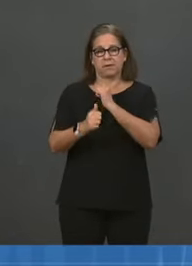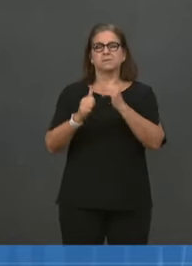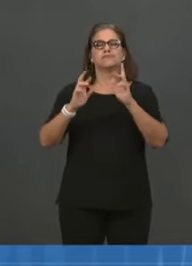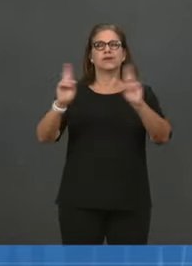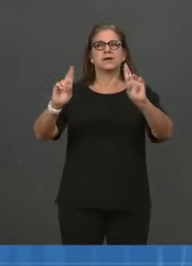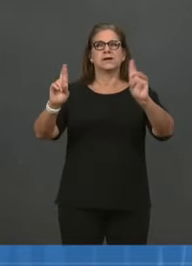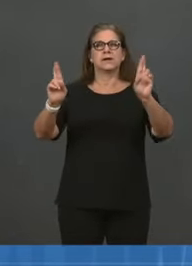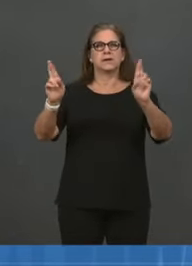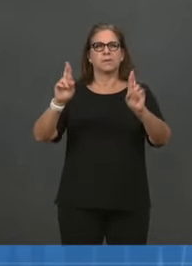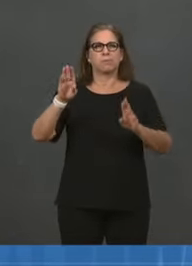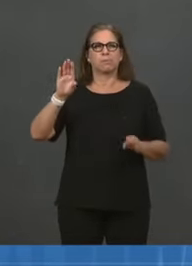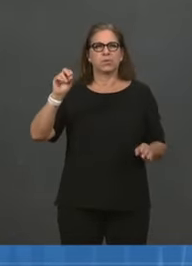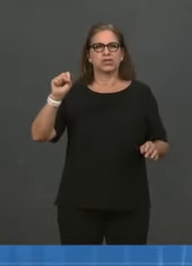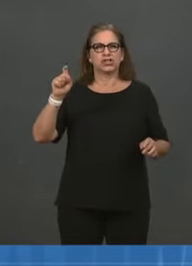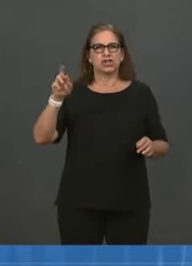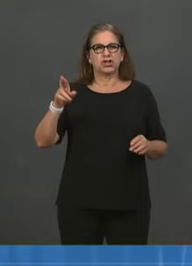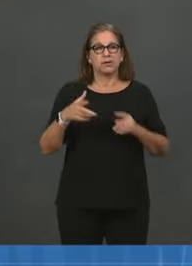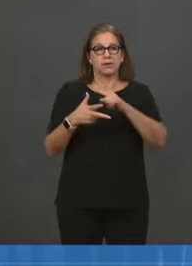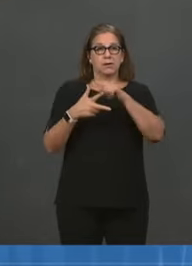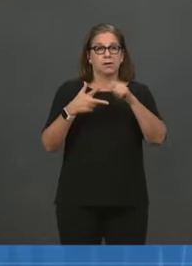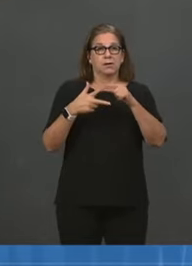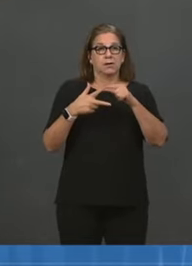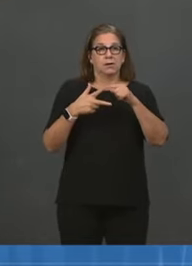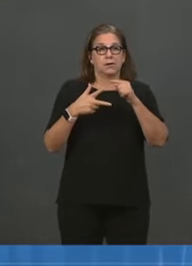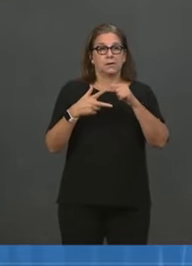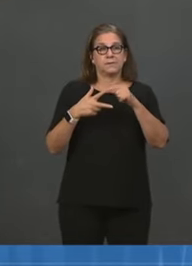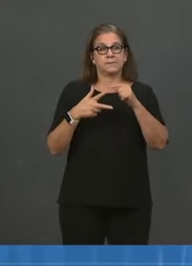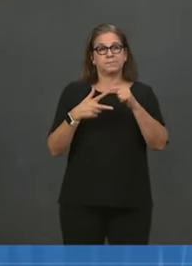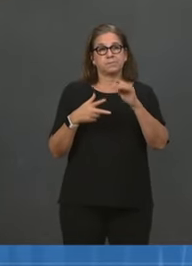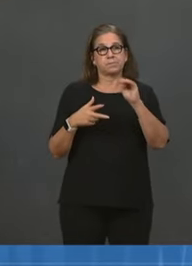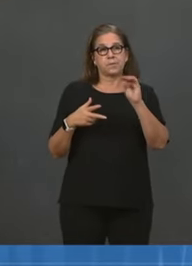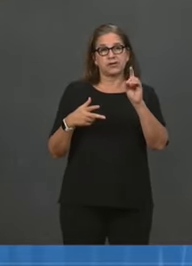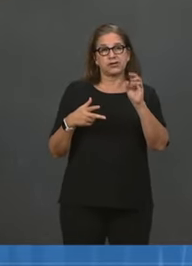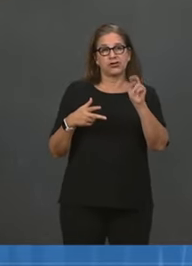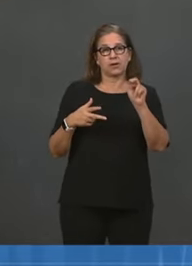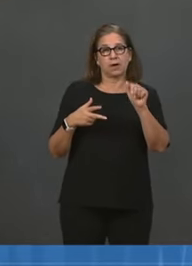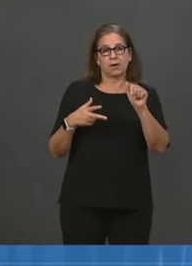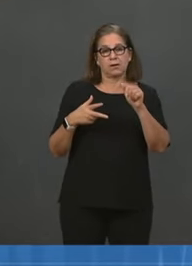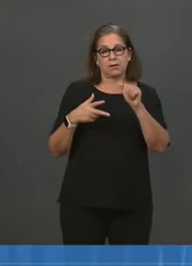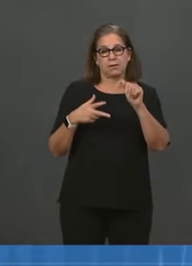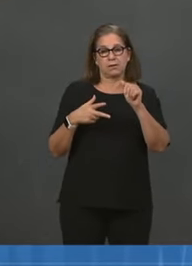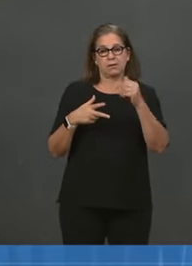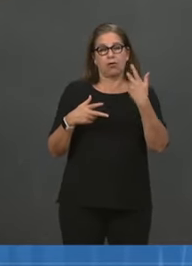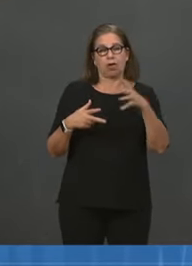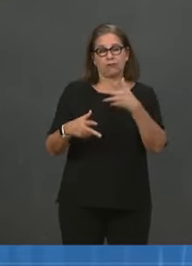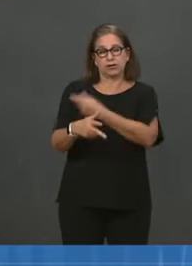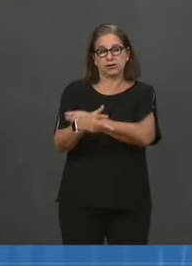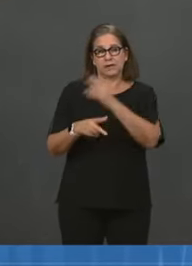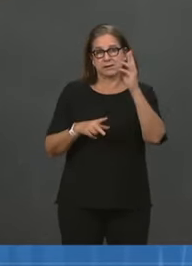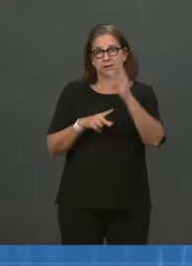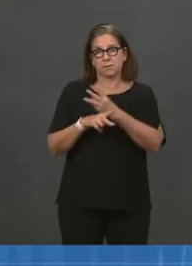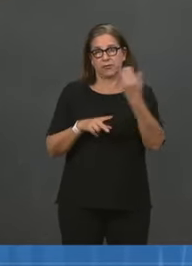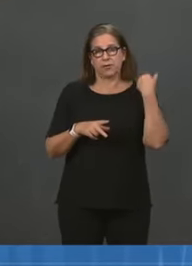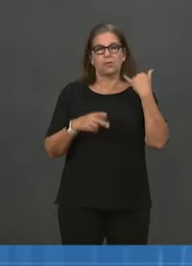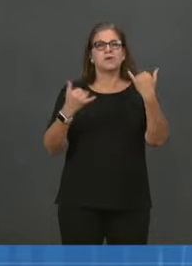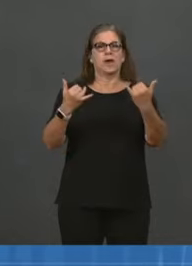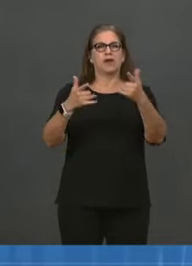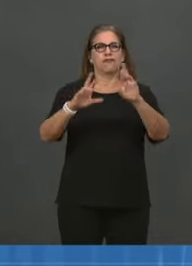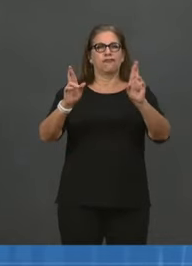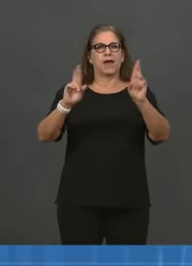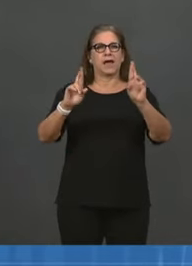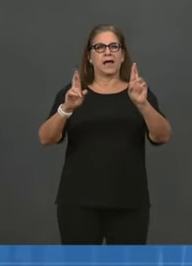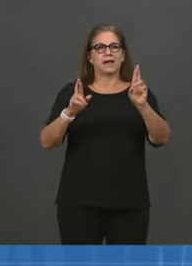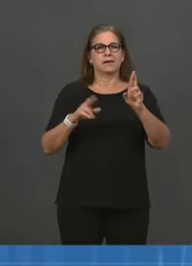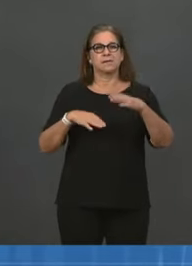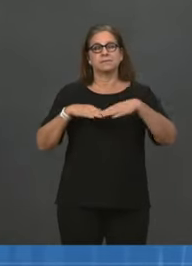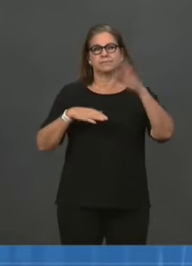if your dose was more than six months ago, you're eligible if you're over the age of 65, and you're eligible if you live